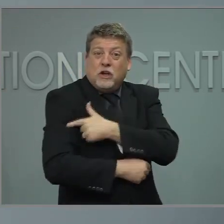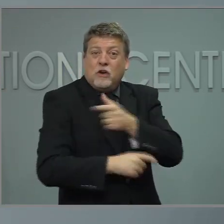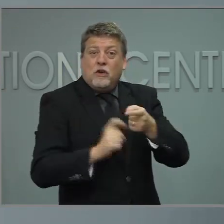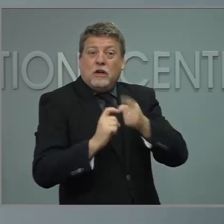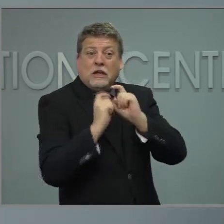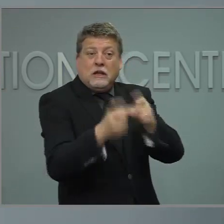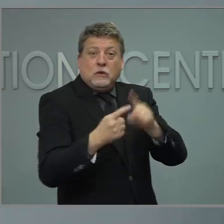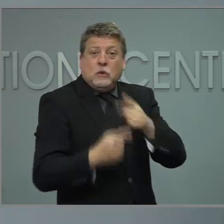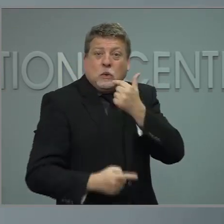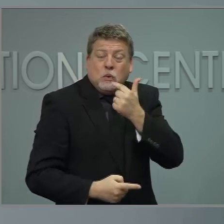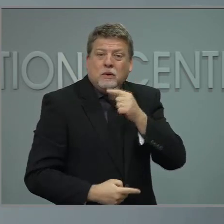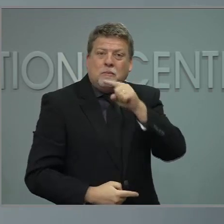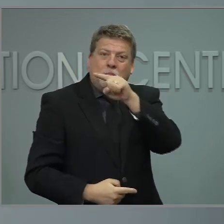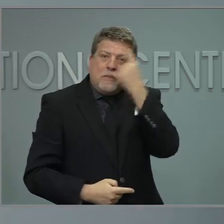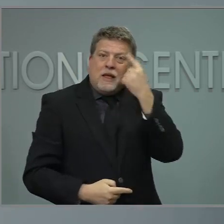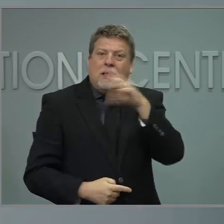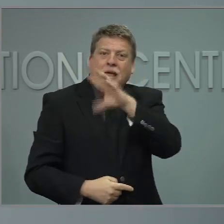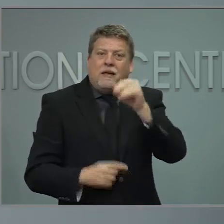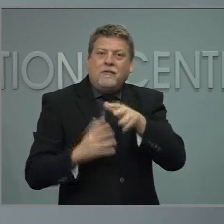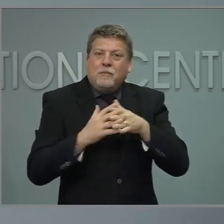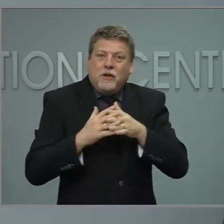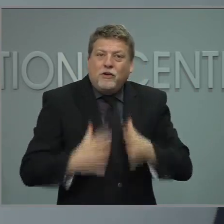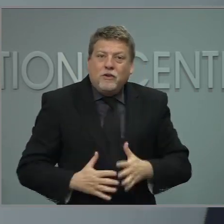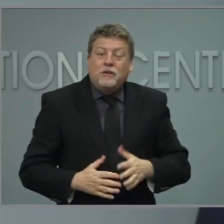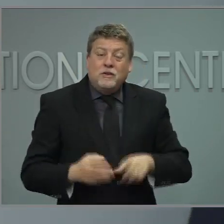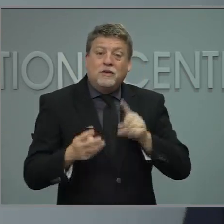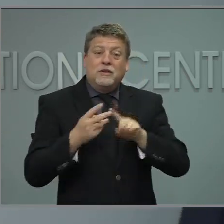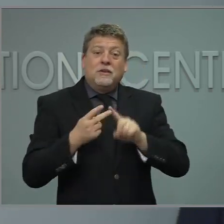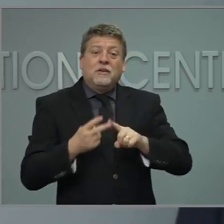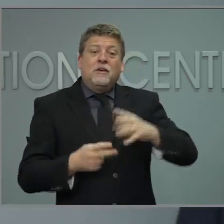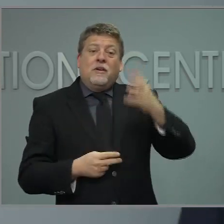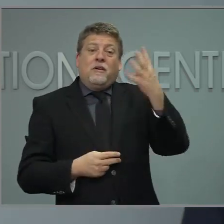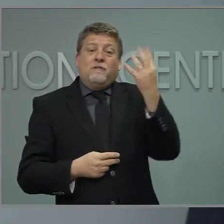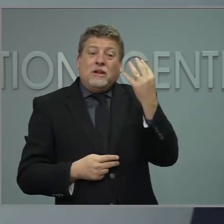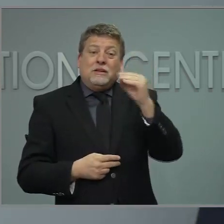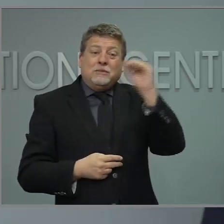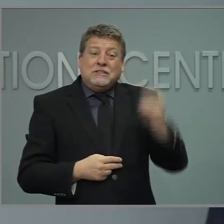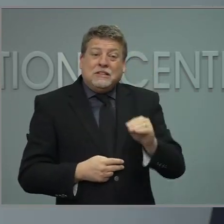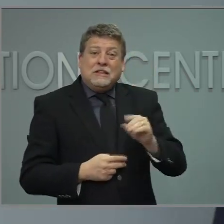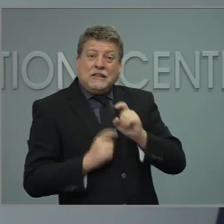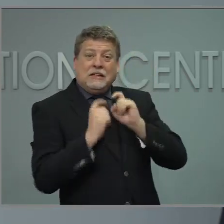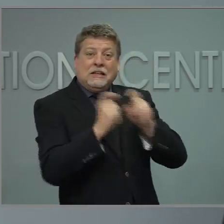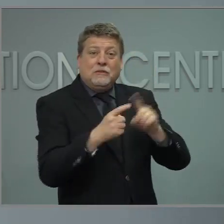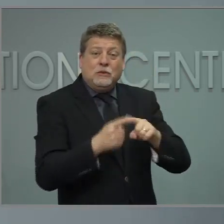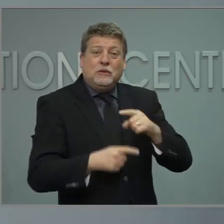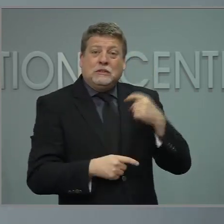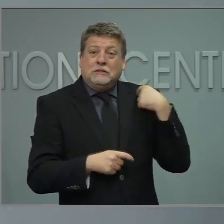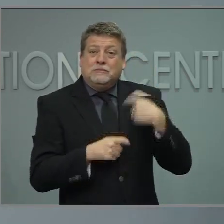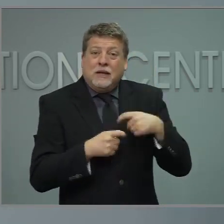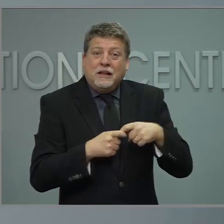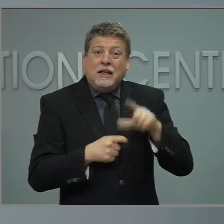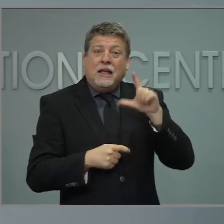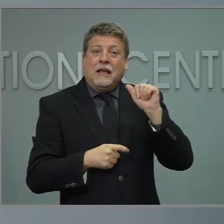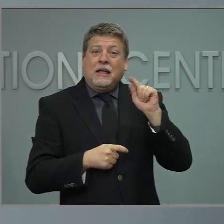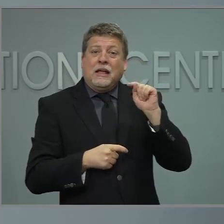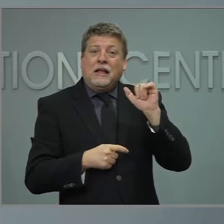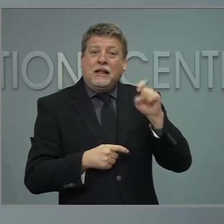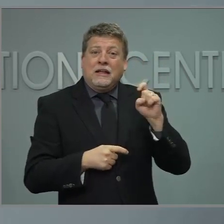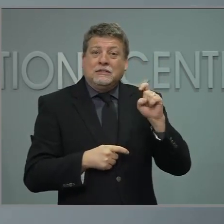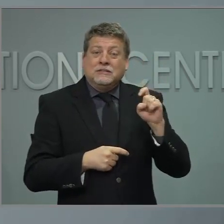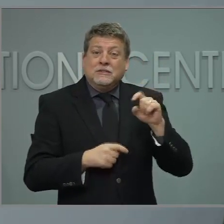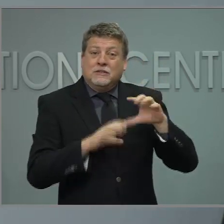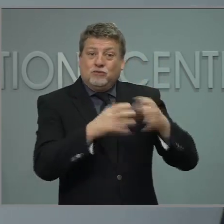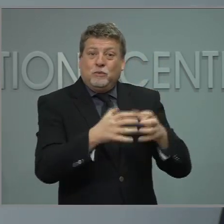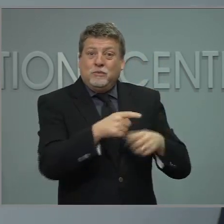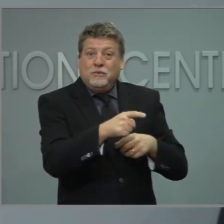population and 14 percent have gone to the Hispanic Latinx population. Today, we are announcing a new